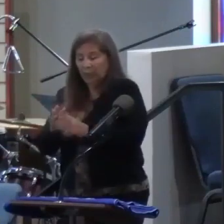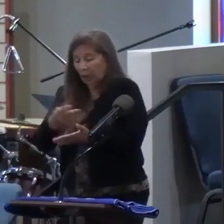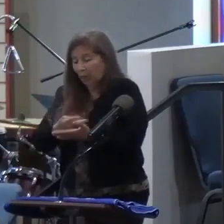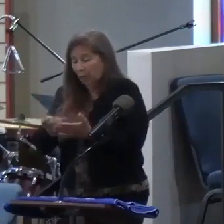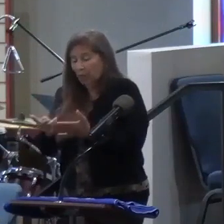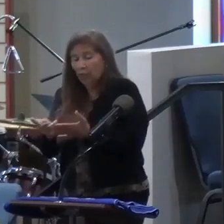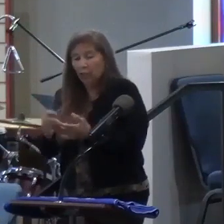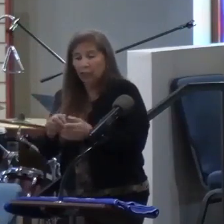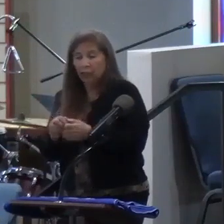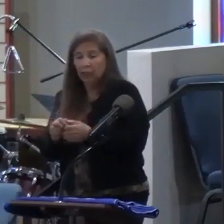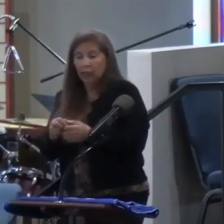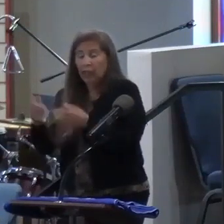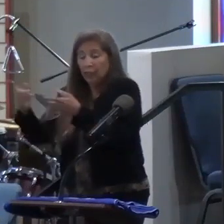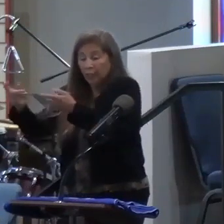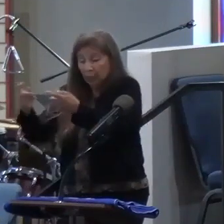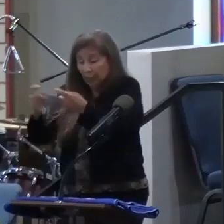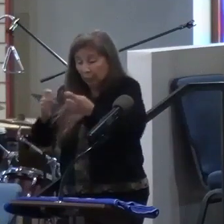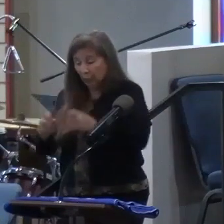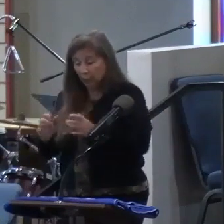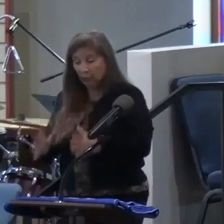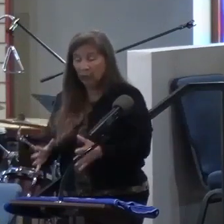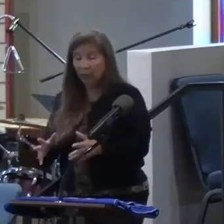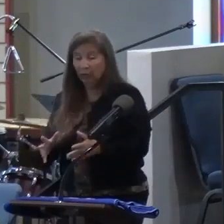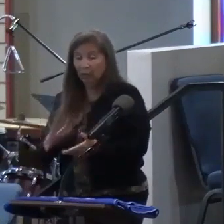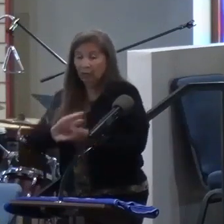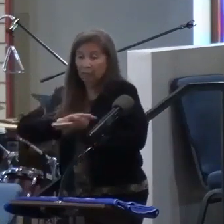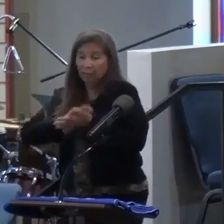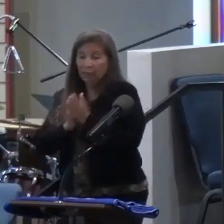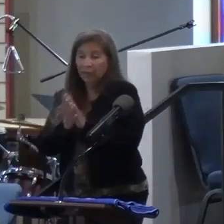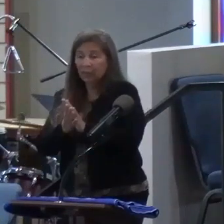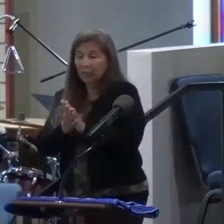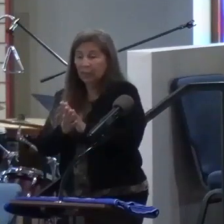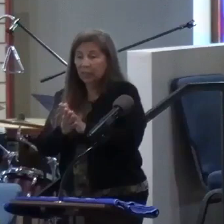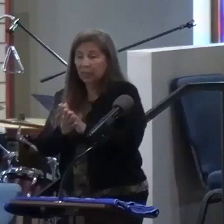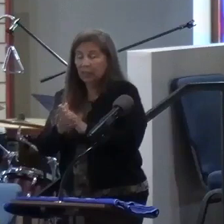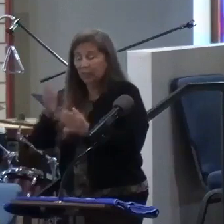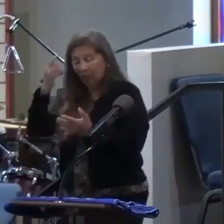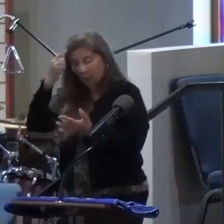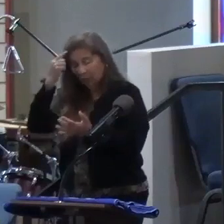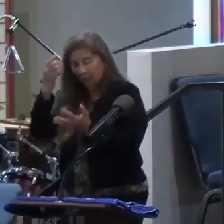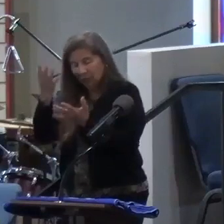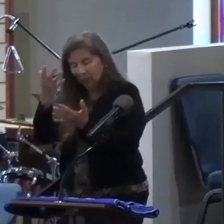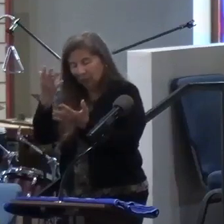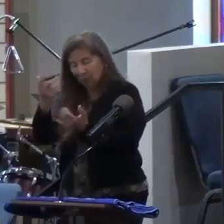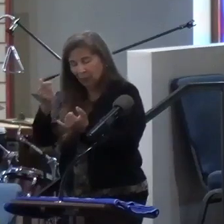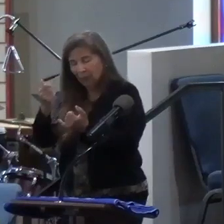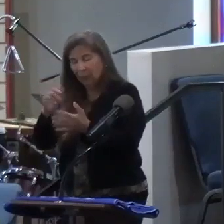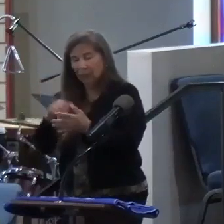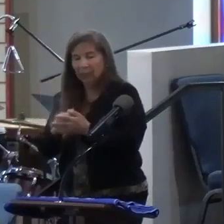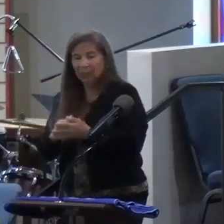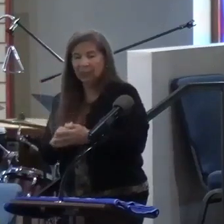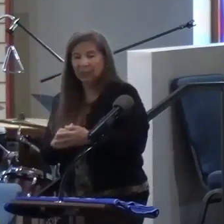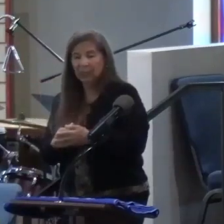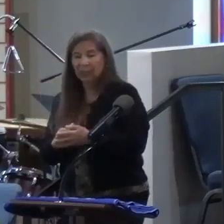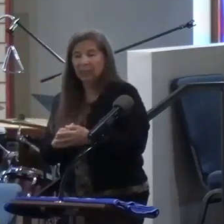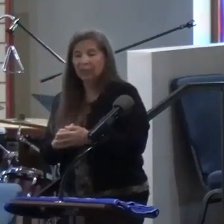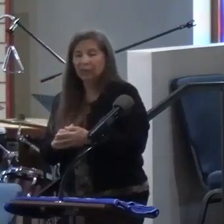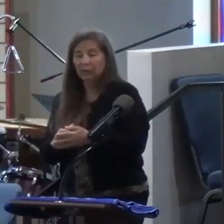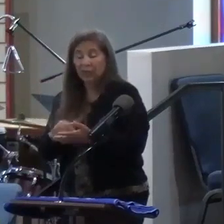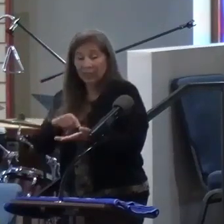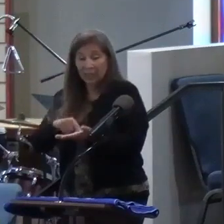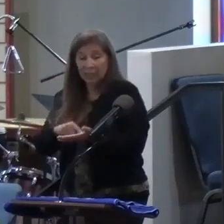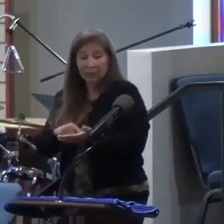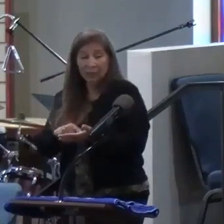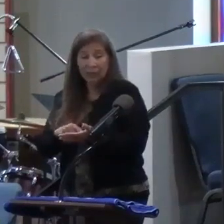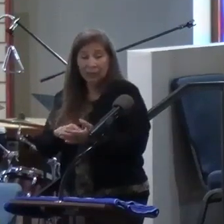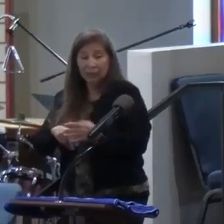And he's also a giver of peace in our hopelessness and when we're in horrific, troubling situations. And for this one, I'm just going